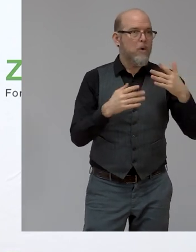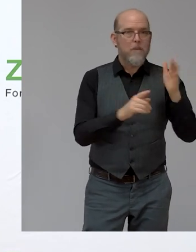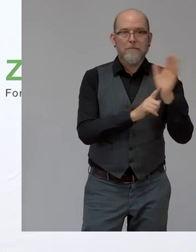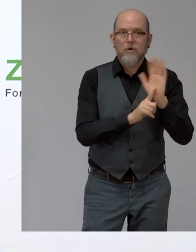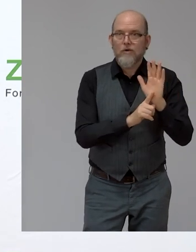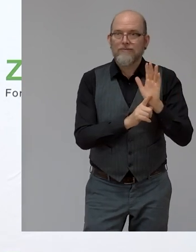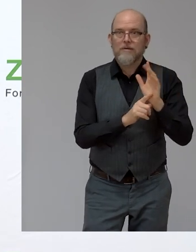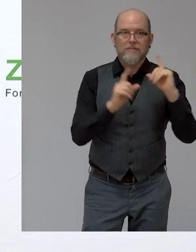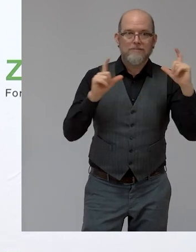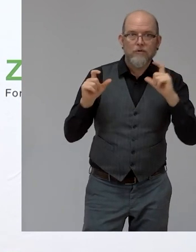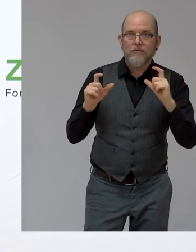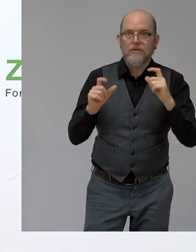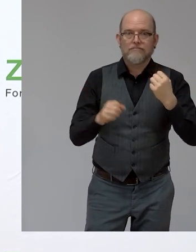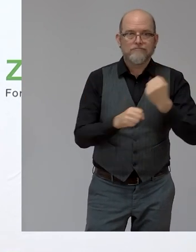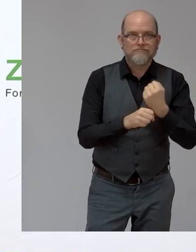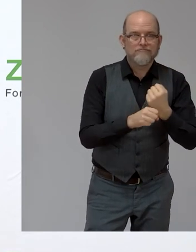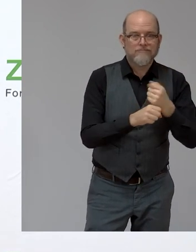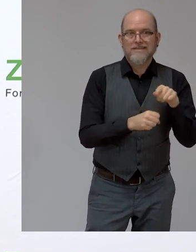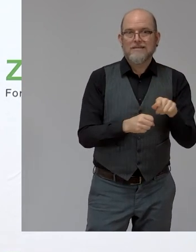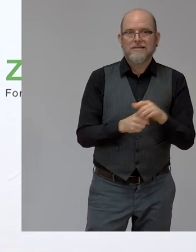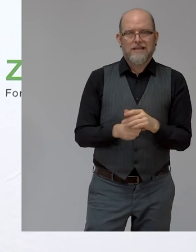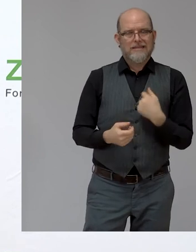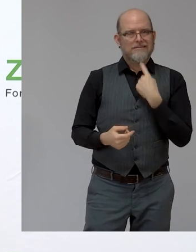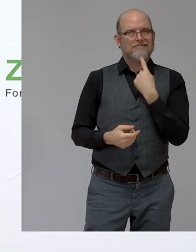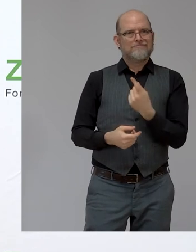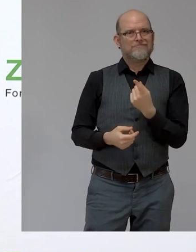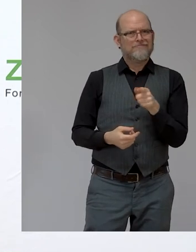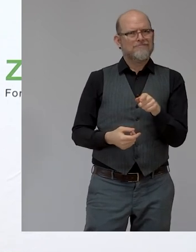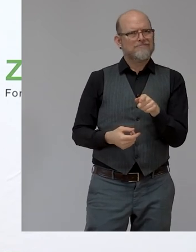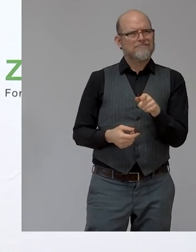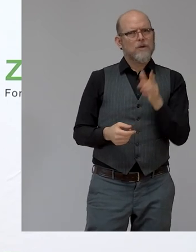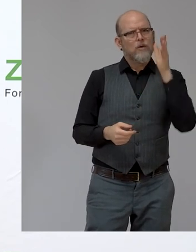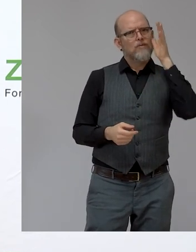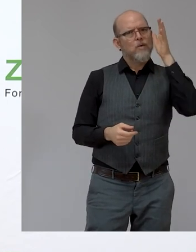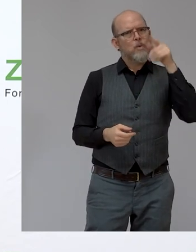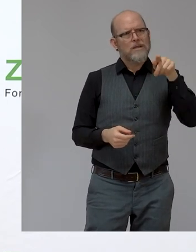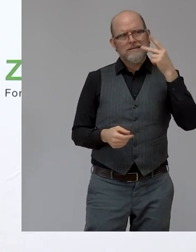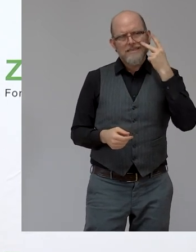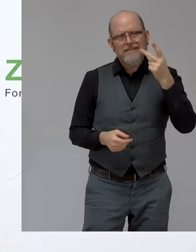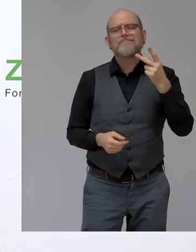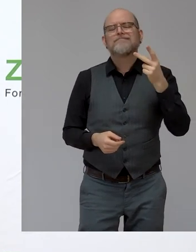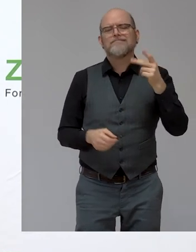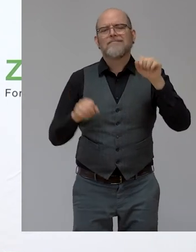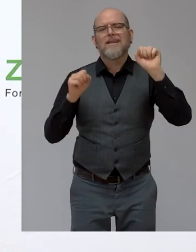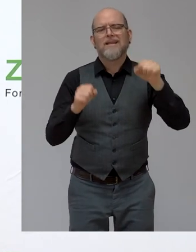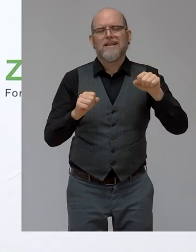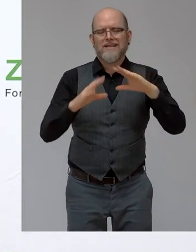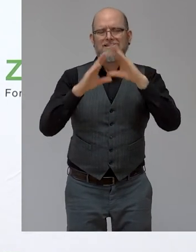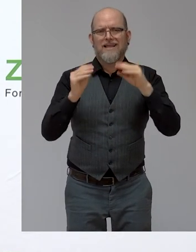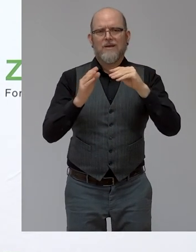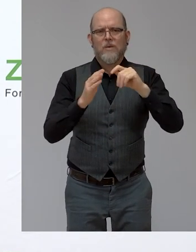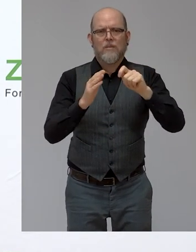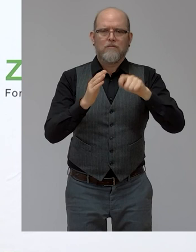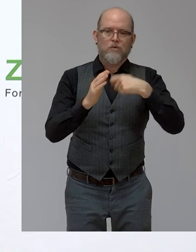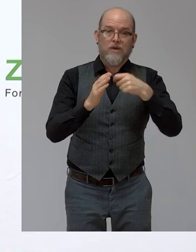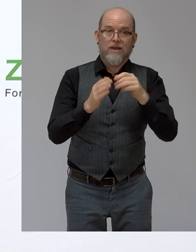result, um, we will be able to, uh, publish, uh, or launch, the zero project web, uh, TV streaming